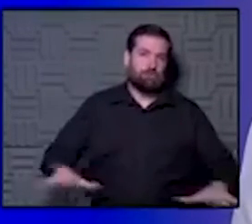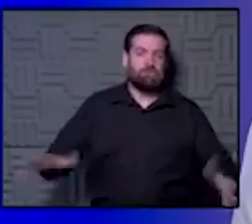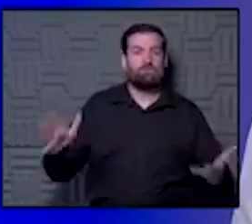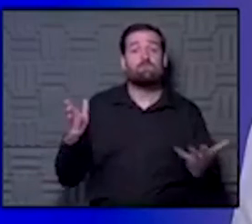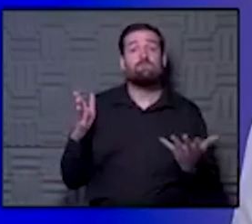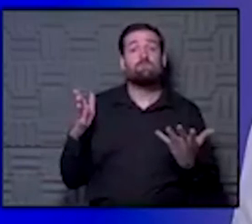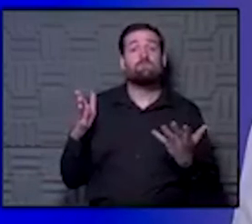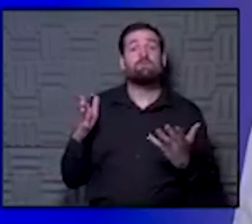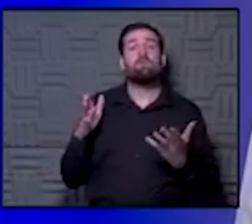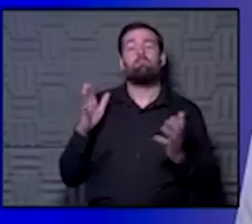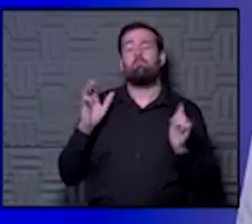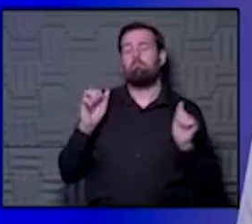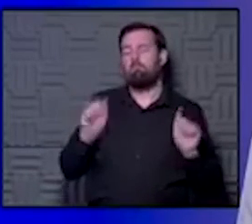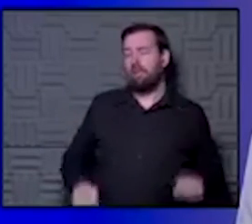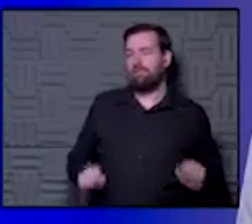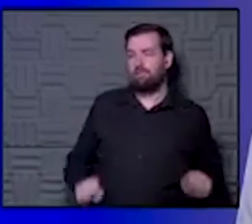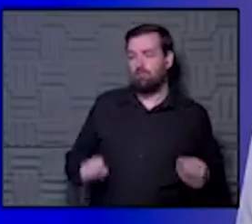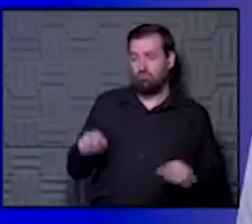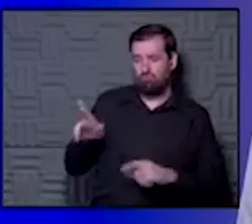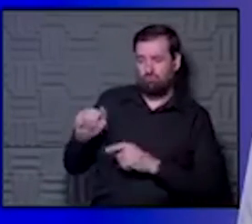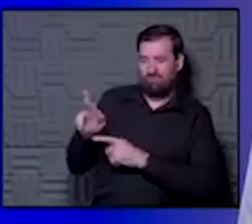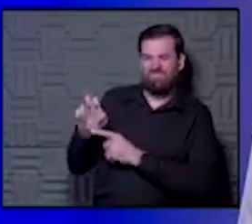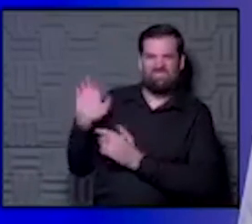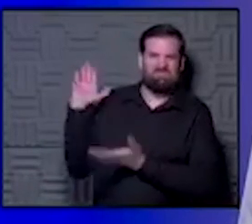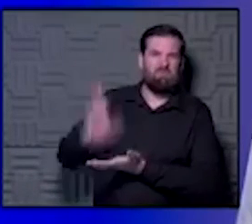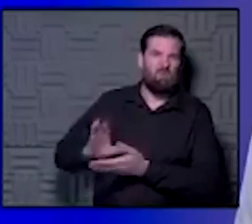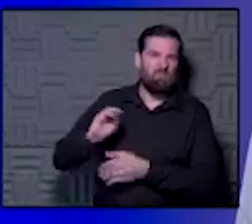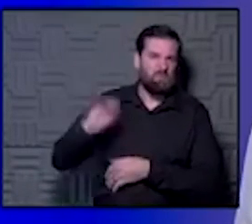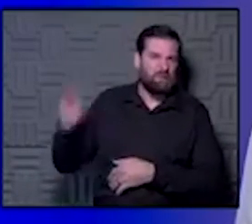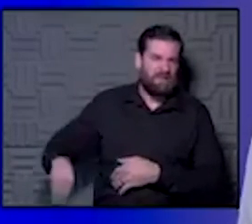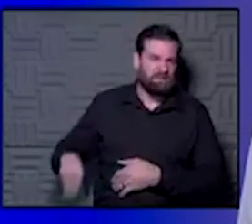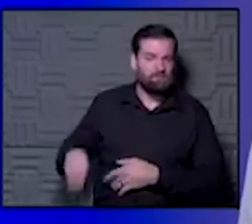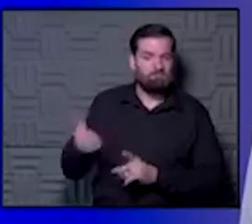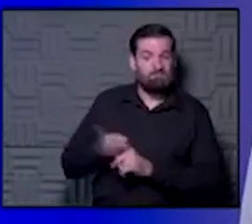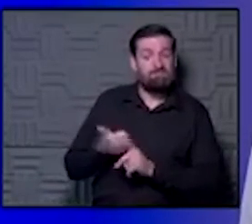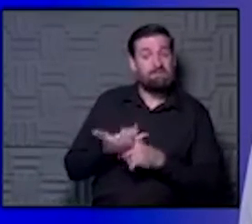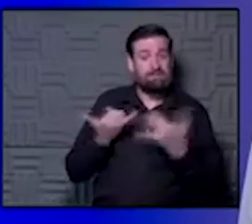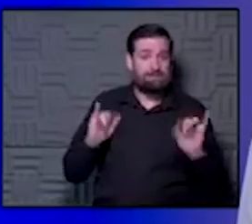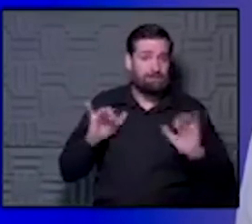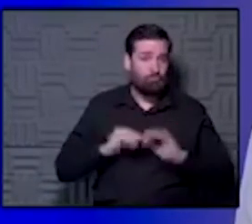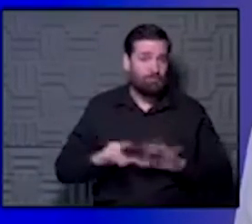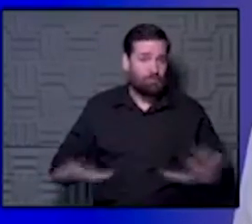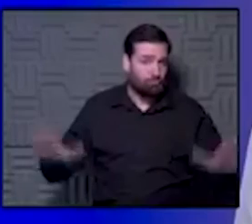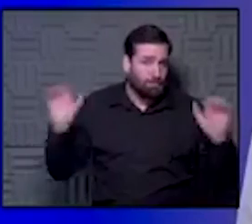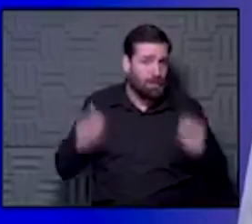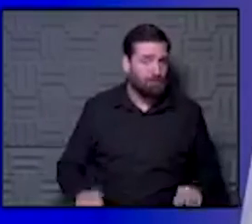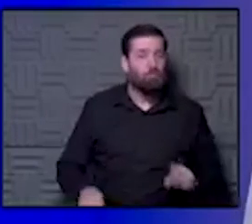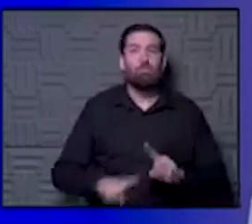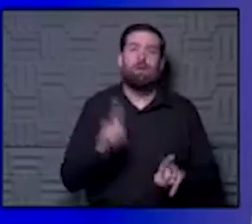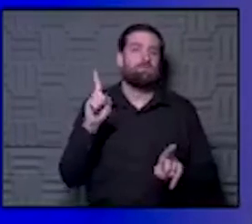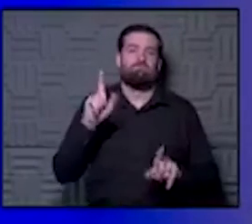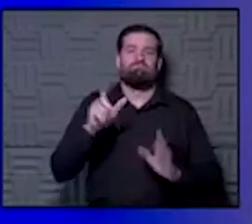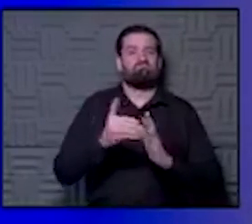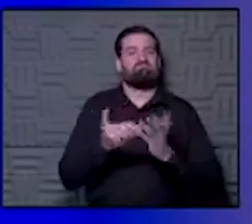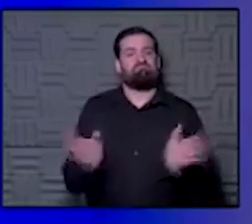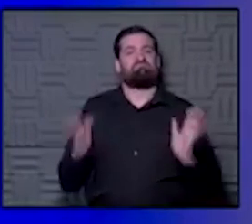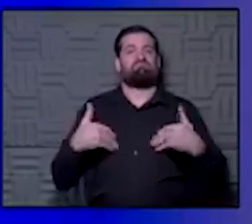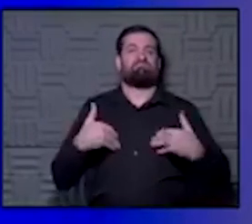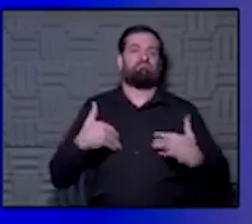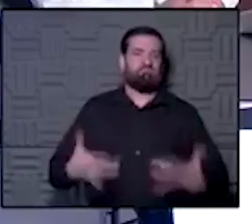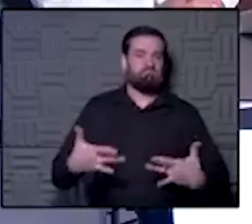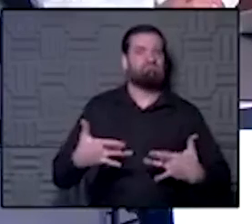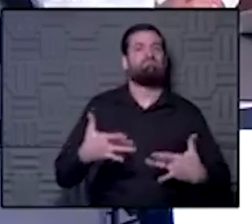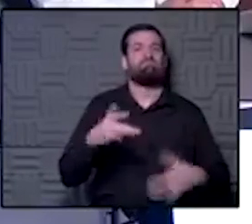certain outliers, which is going to be a very small percentage of the people that may be infectious after that. But that's why it is that 10 days of isolation.